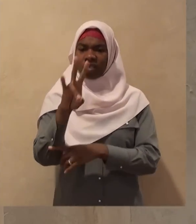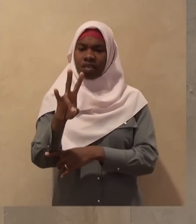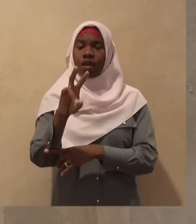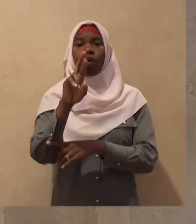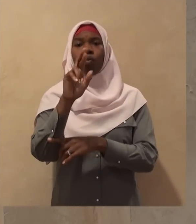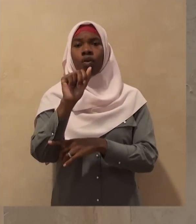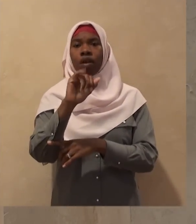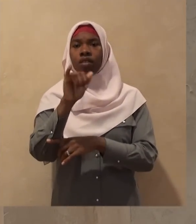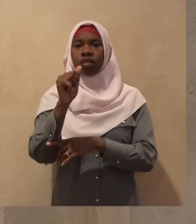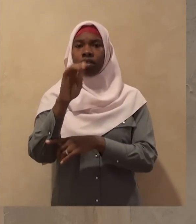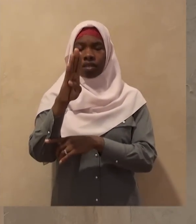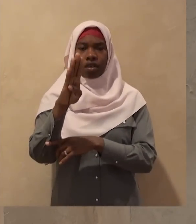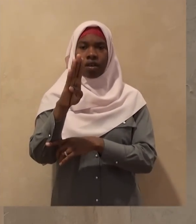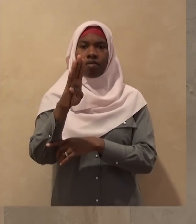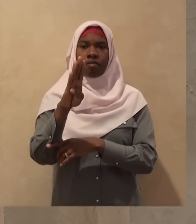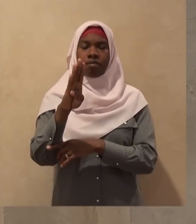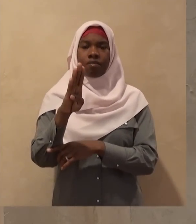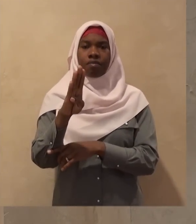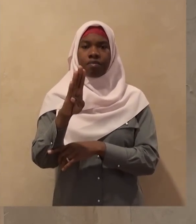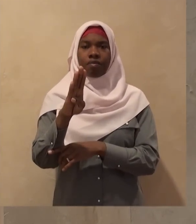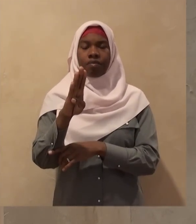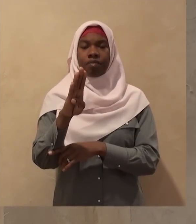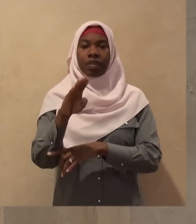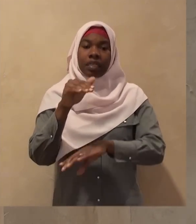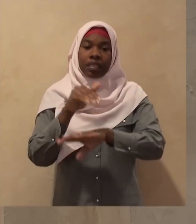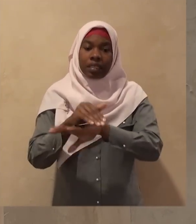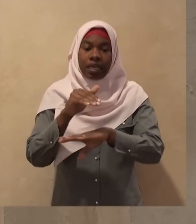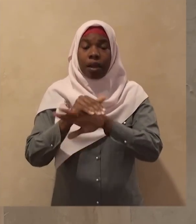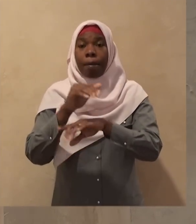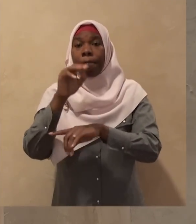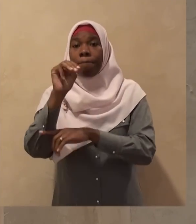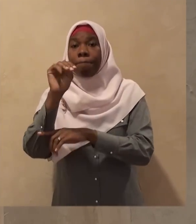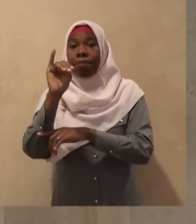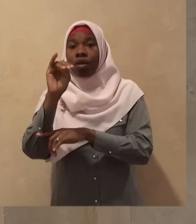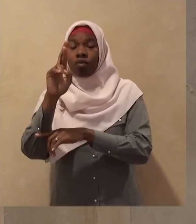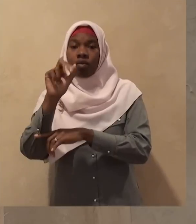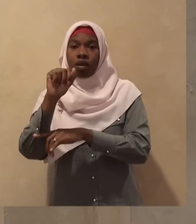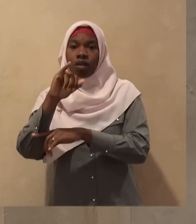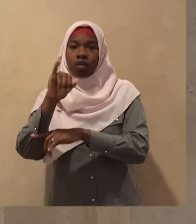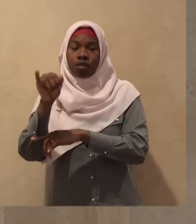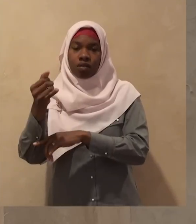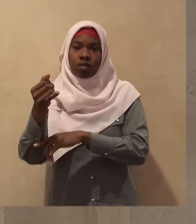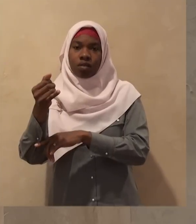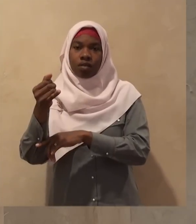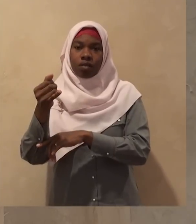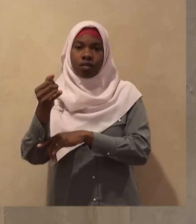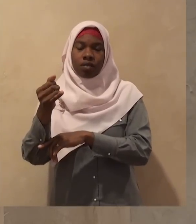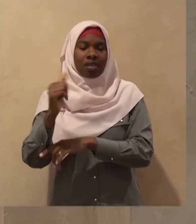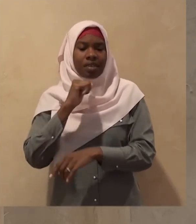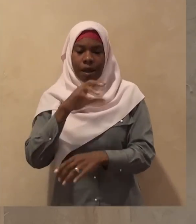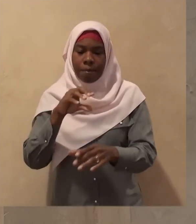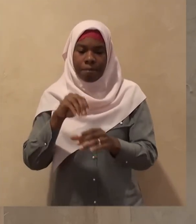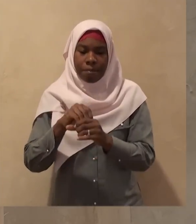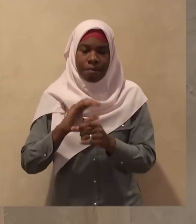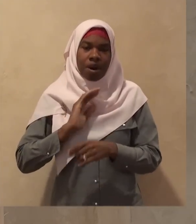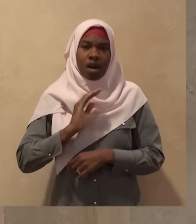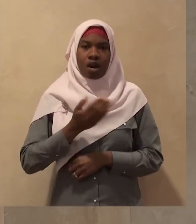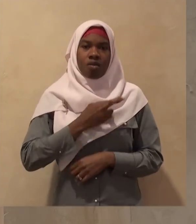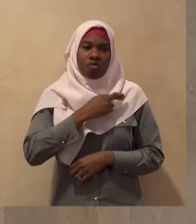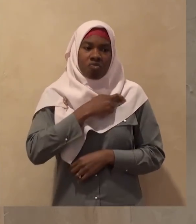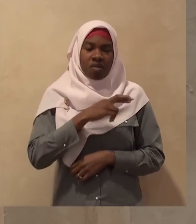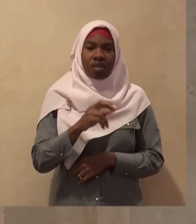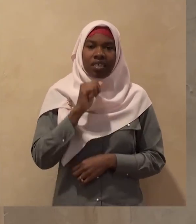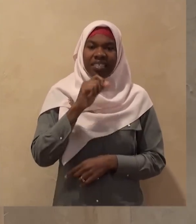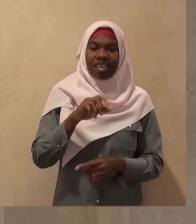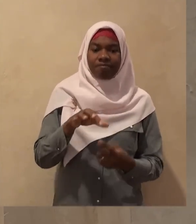part of religion then how do we have audacity to consider it as a part of religion Allah subhanahu wa ta